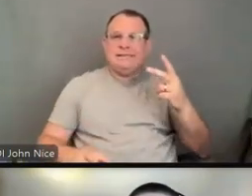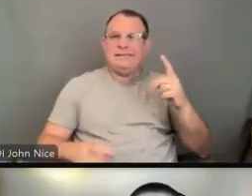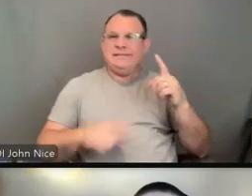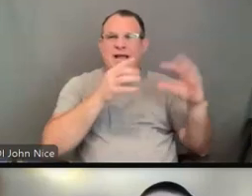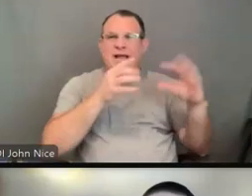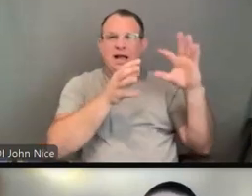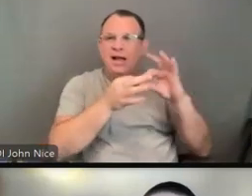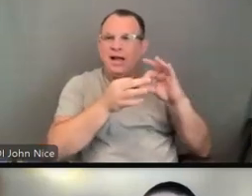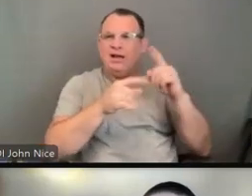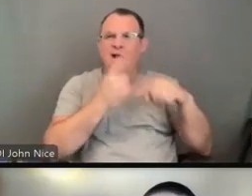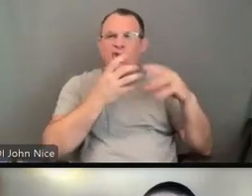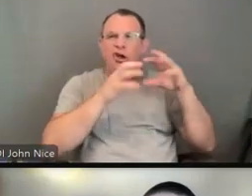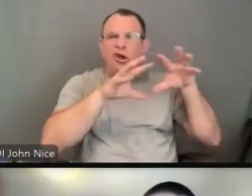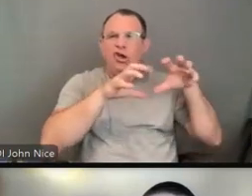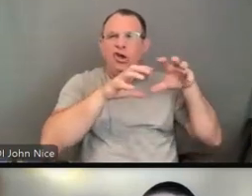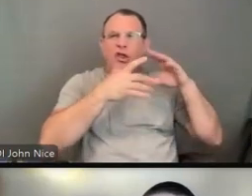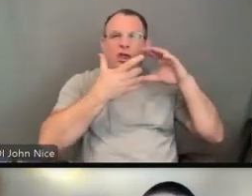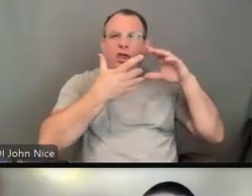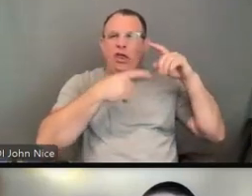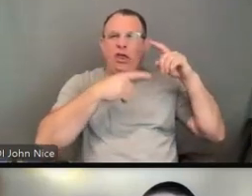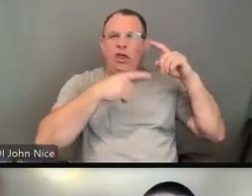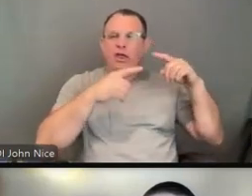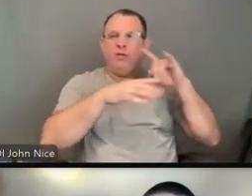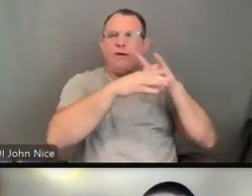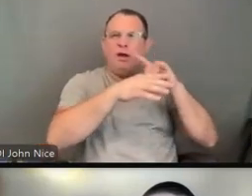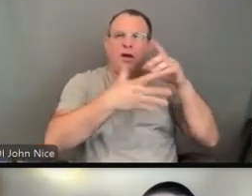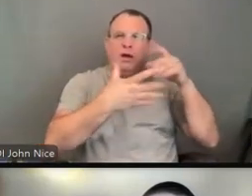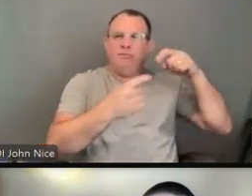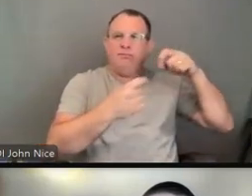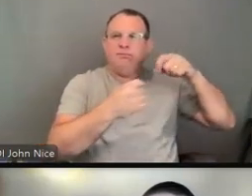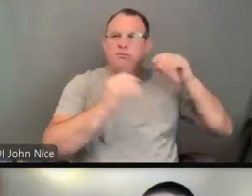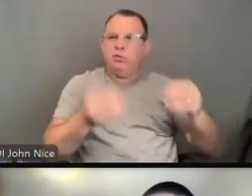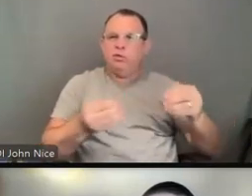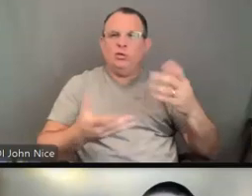choppy. I am not able to understand what's going on.